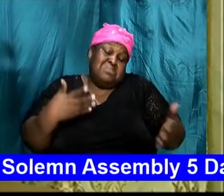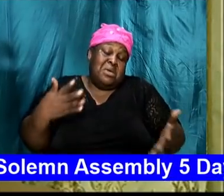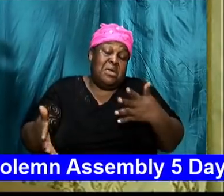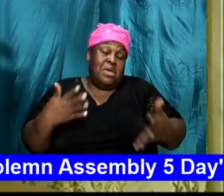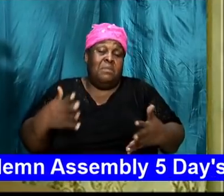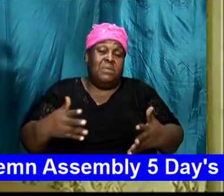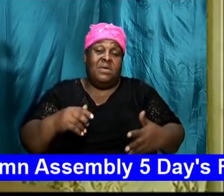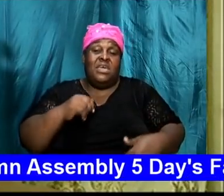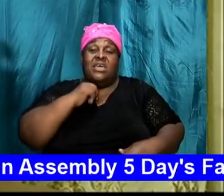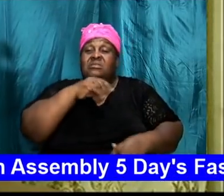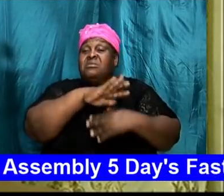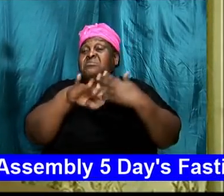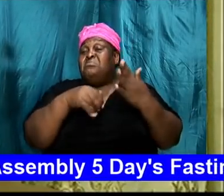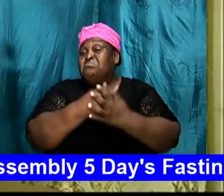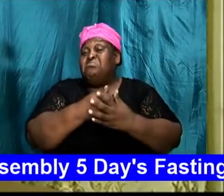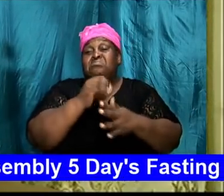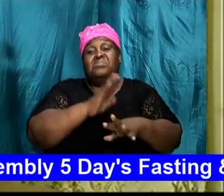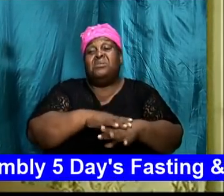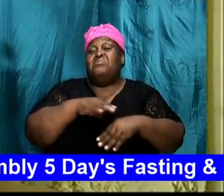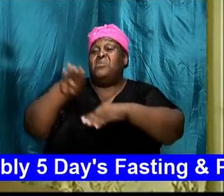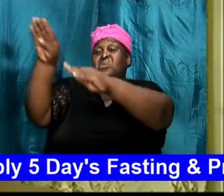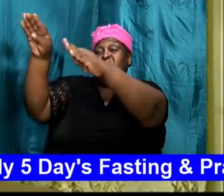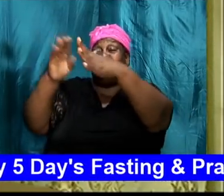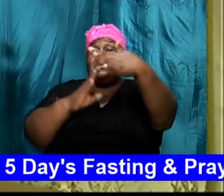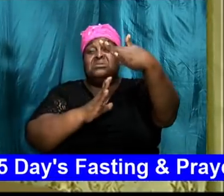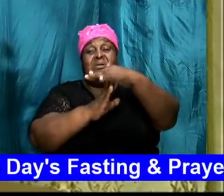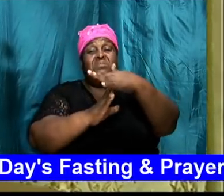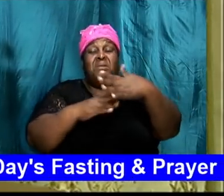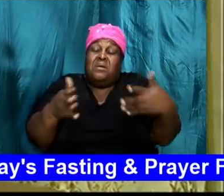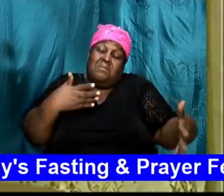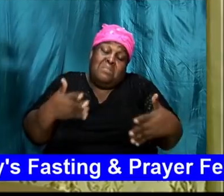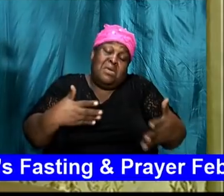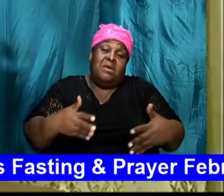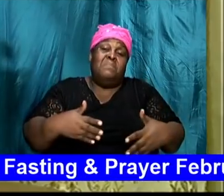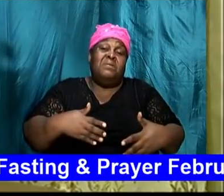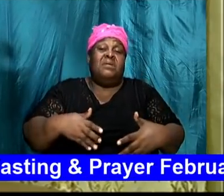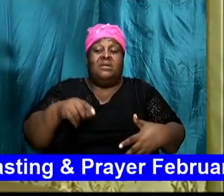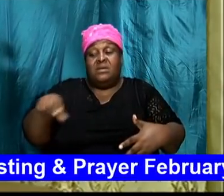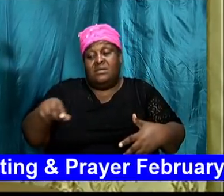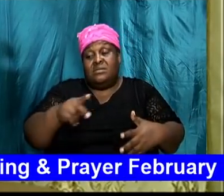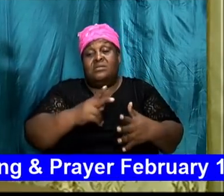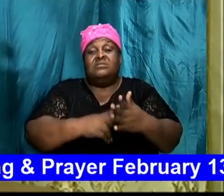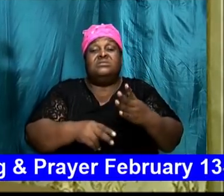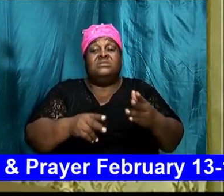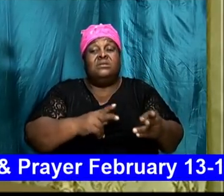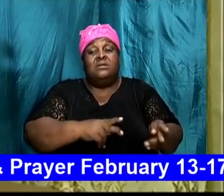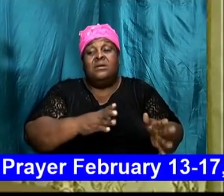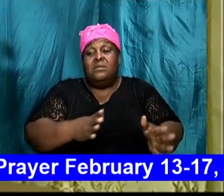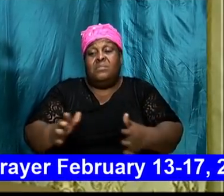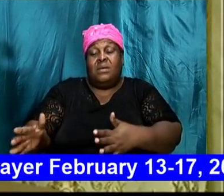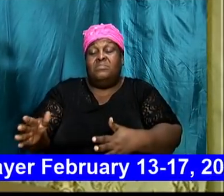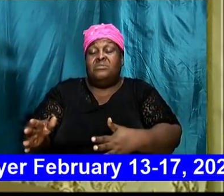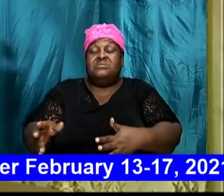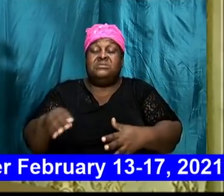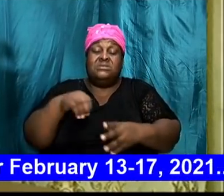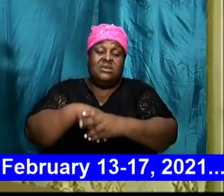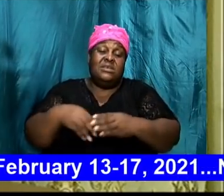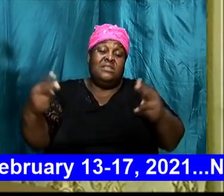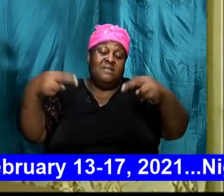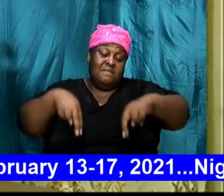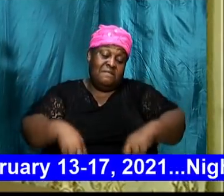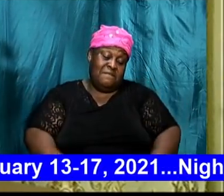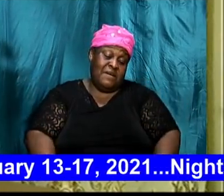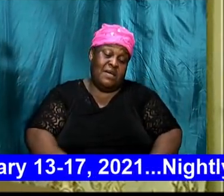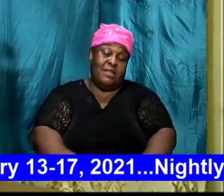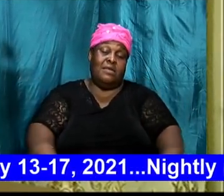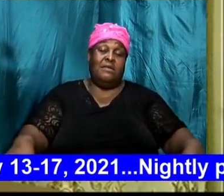all on the mountaintop. This part might be in the valley. This part might be rough. It might be tough at times.